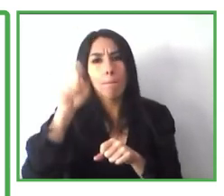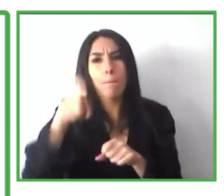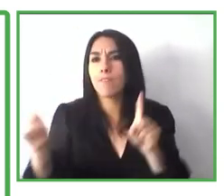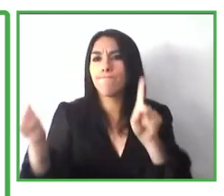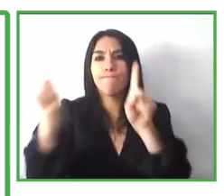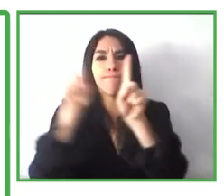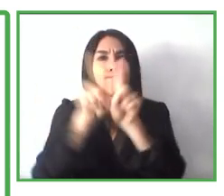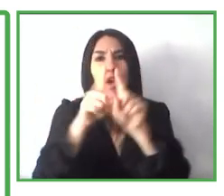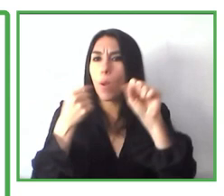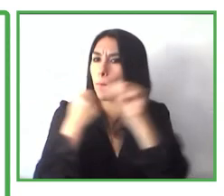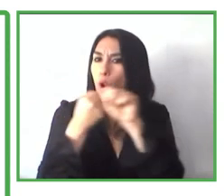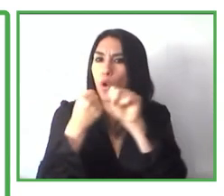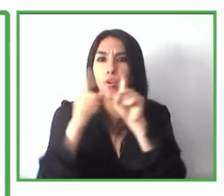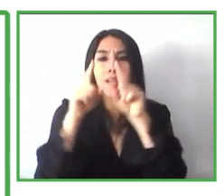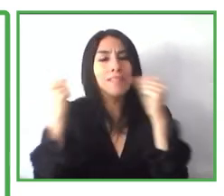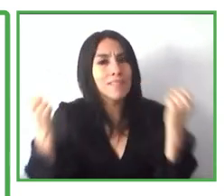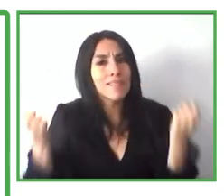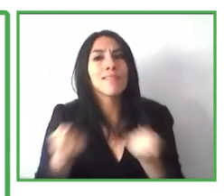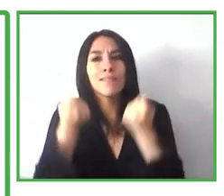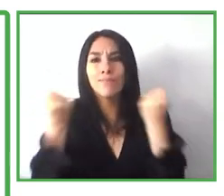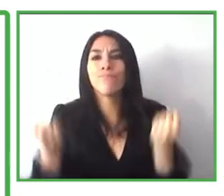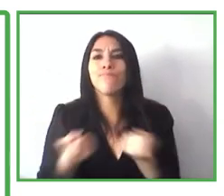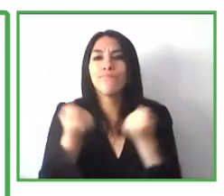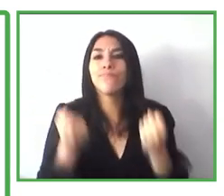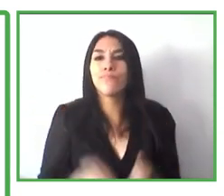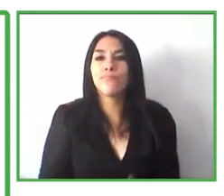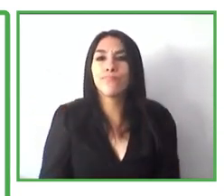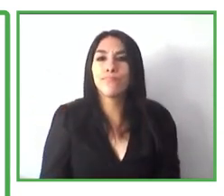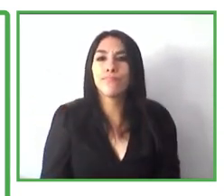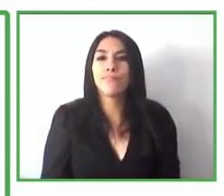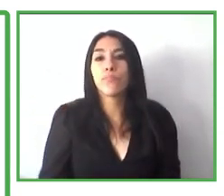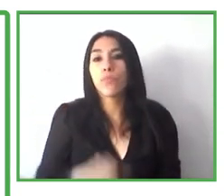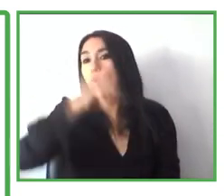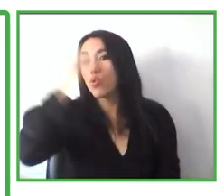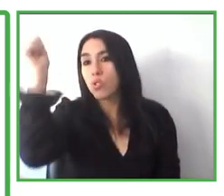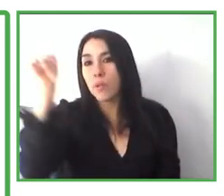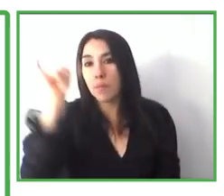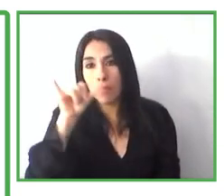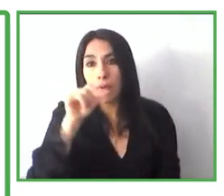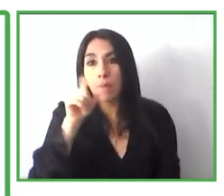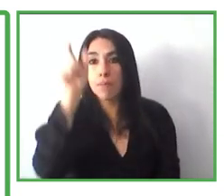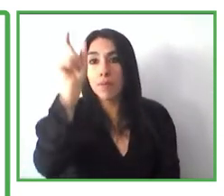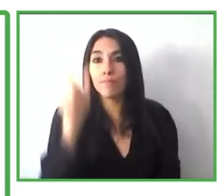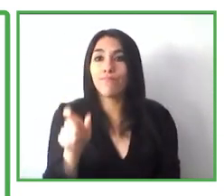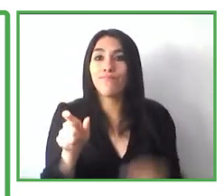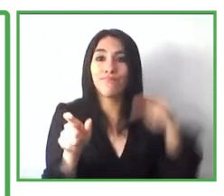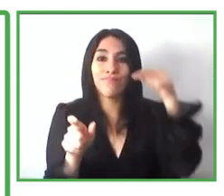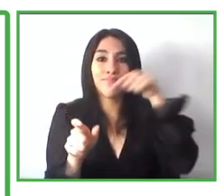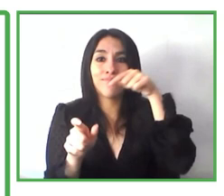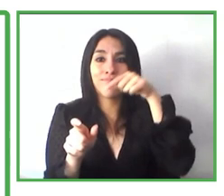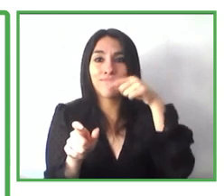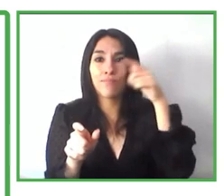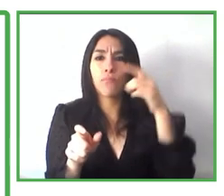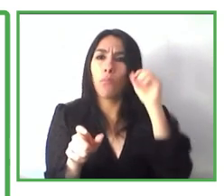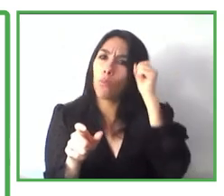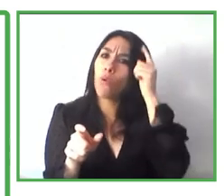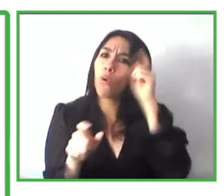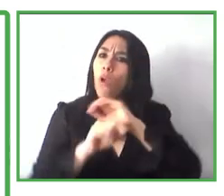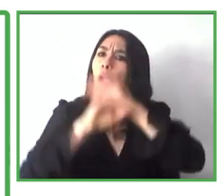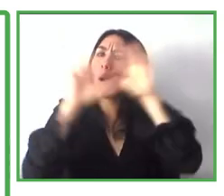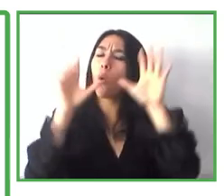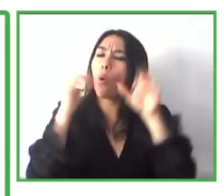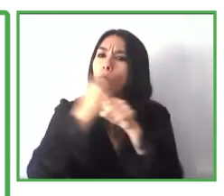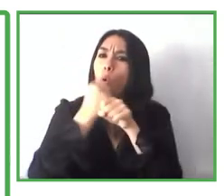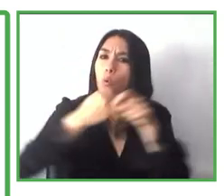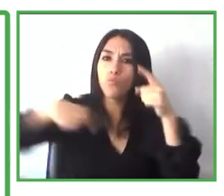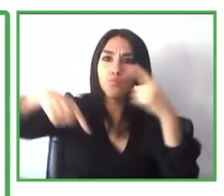customers and also encouraging them, but also for them to learn the different tasks within their job